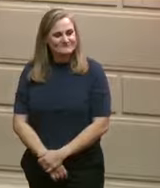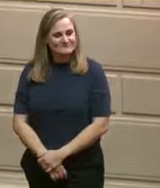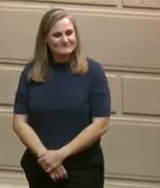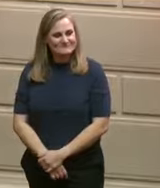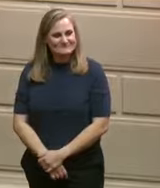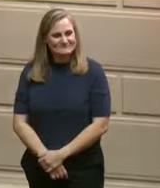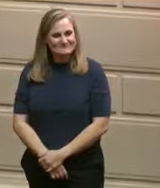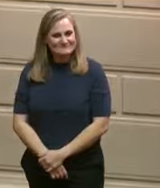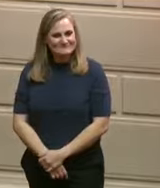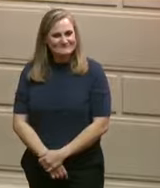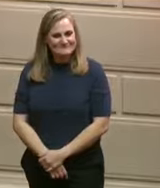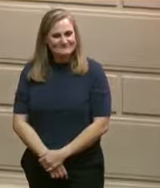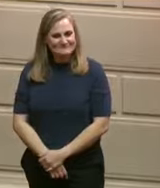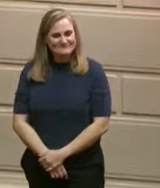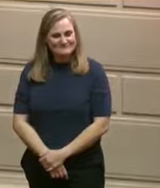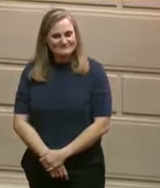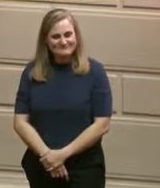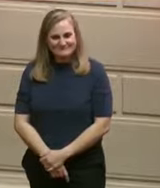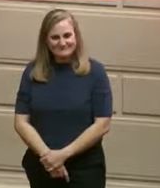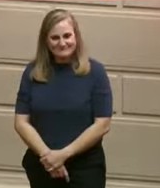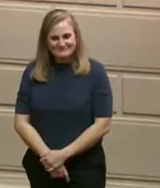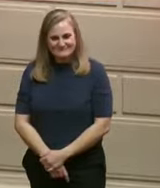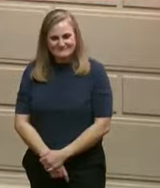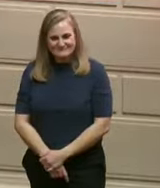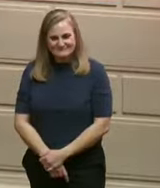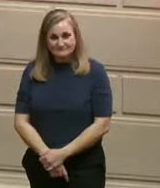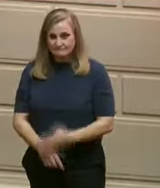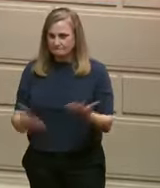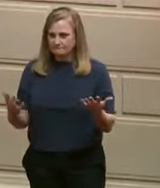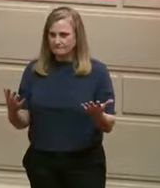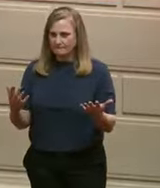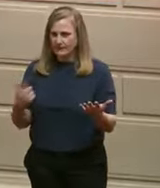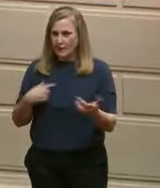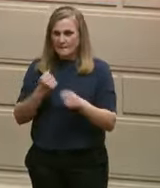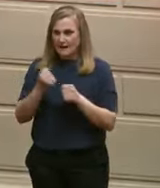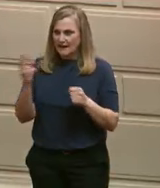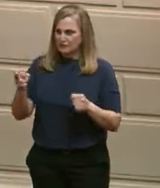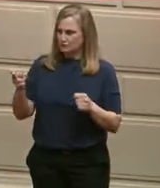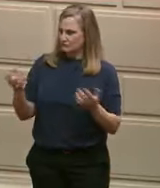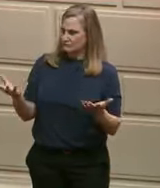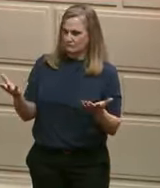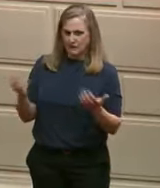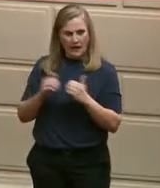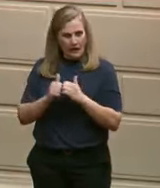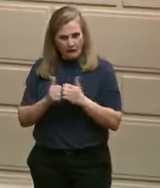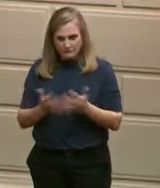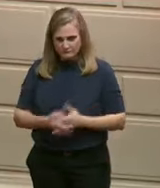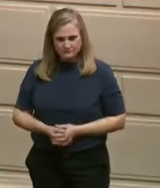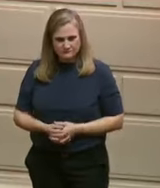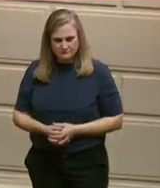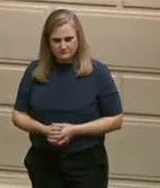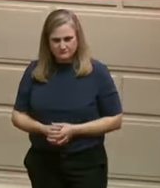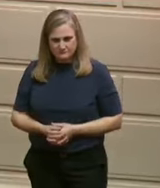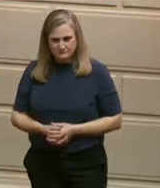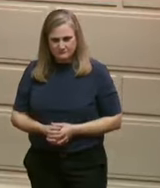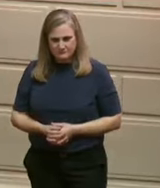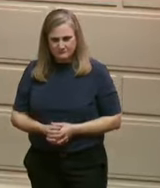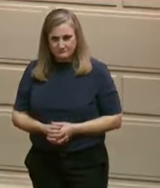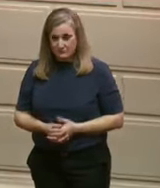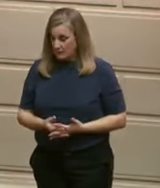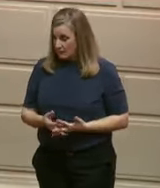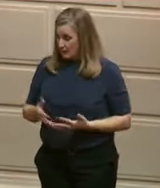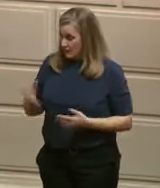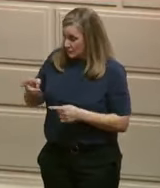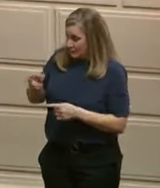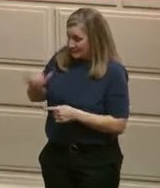We made a little history this year. Some planned and some not planned. When we moved the independent man from the